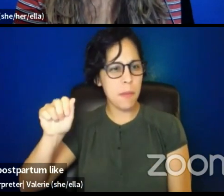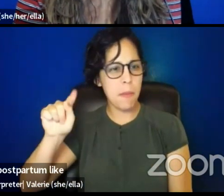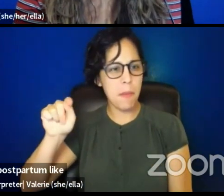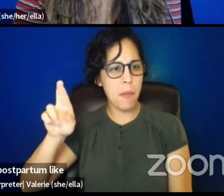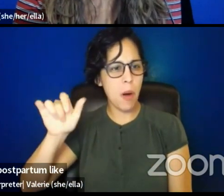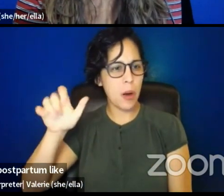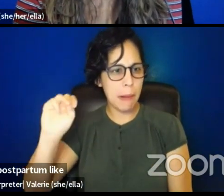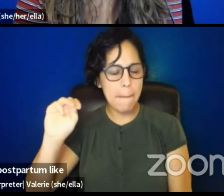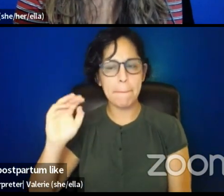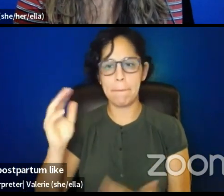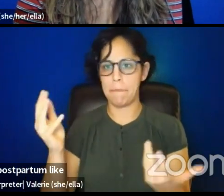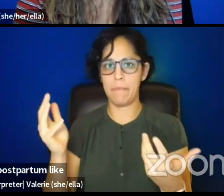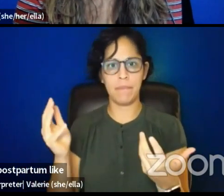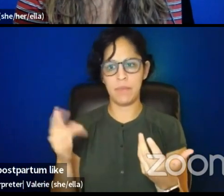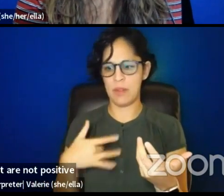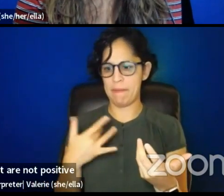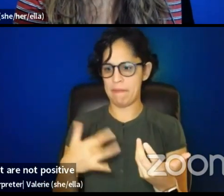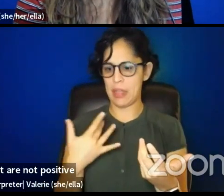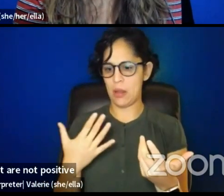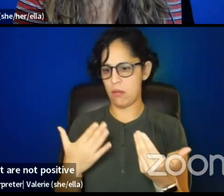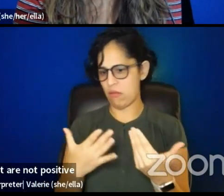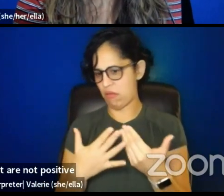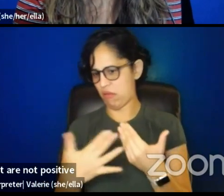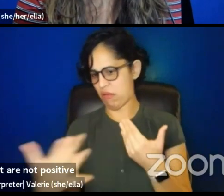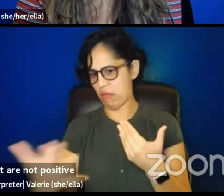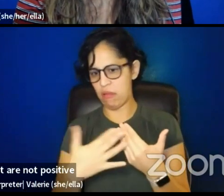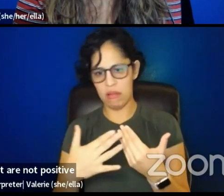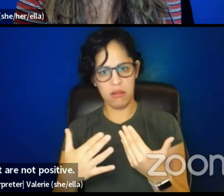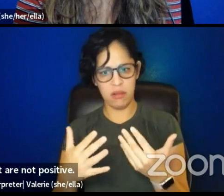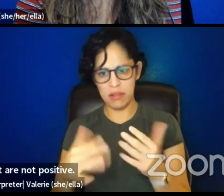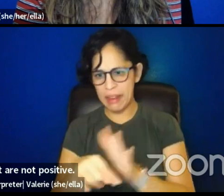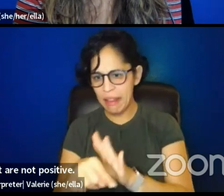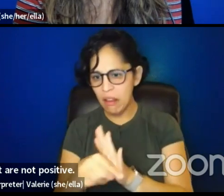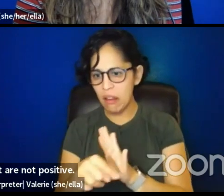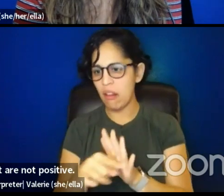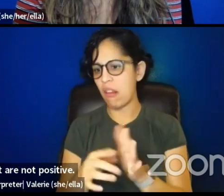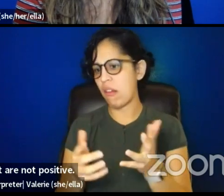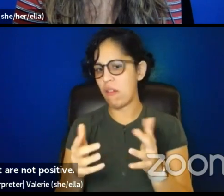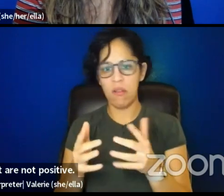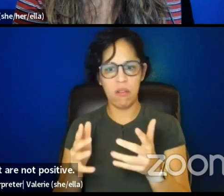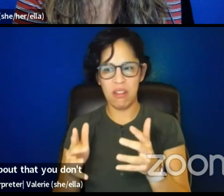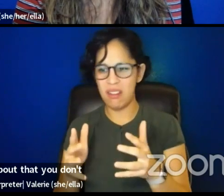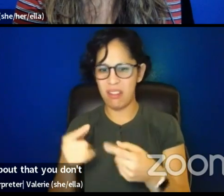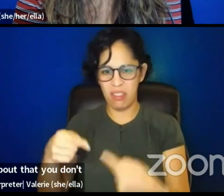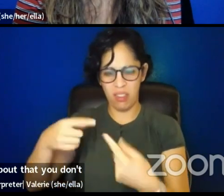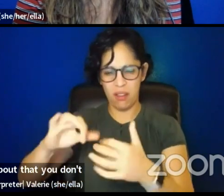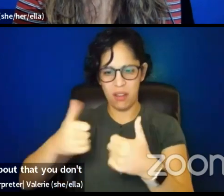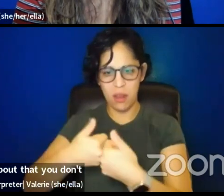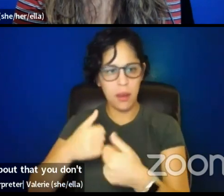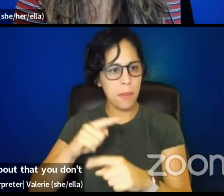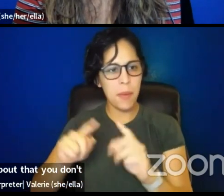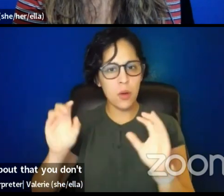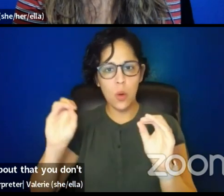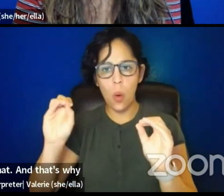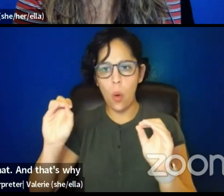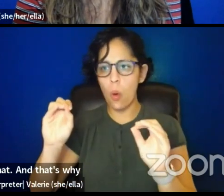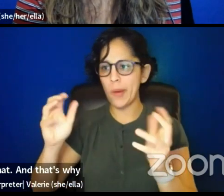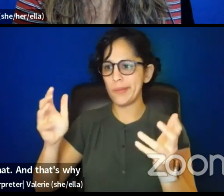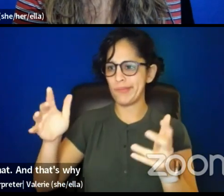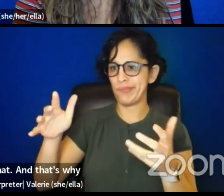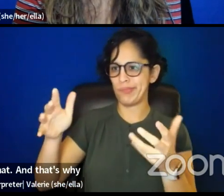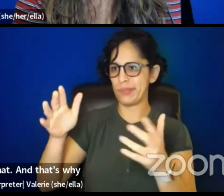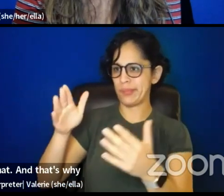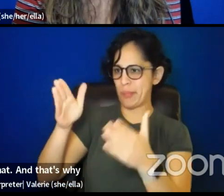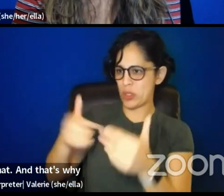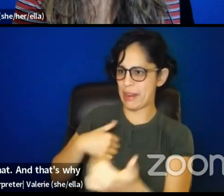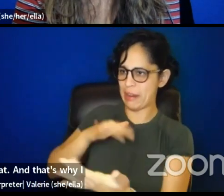positive. You don't have a space to speak about that. You don't have a space to feel affirmed in that. And that's why I think the affinity spaces are so